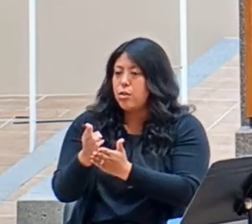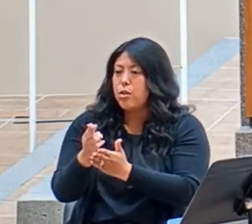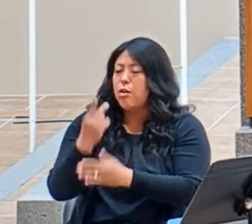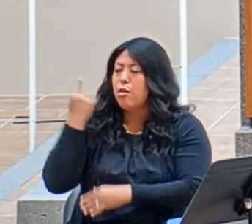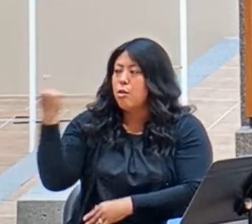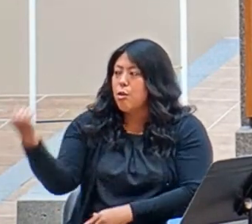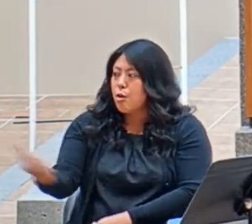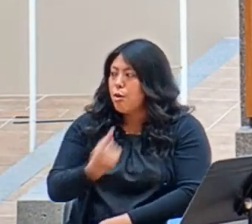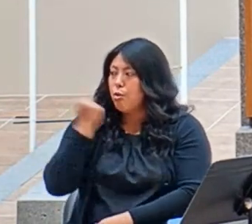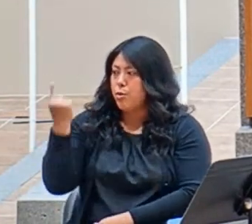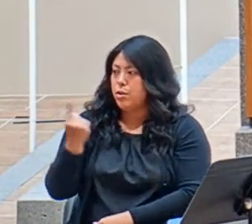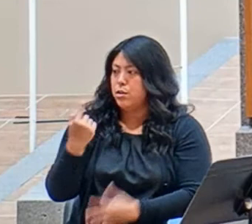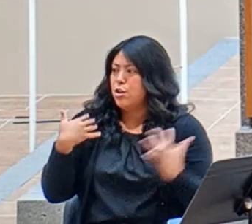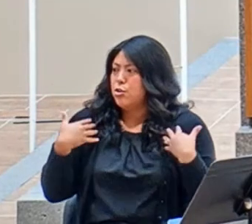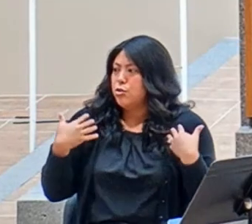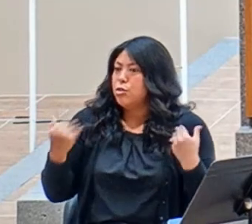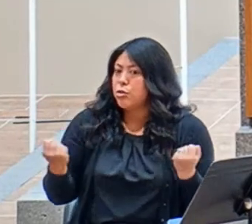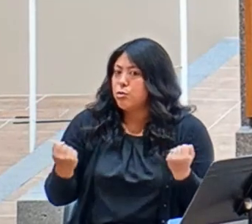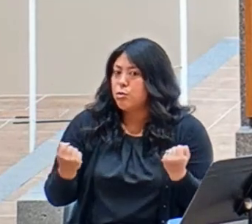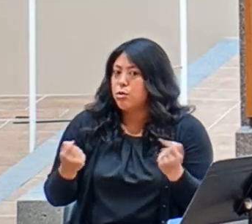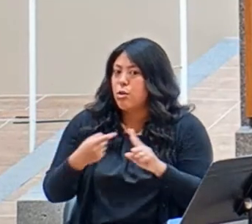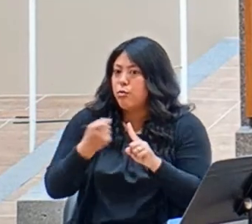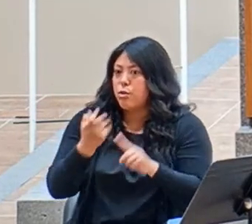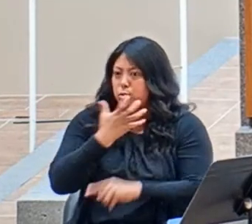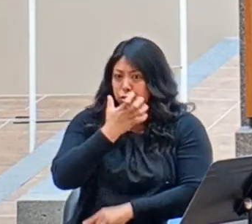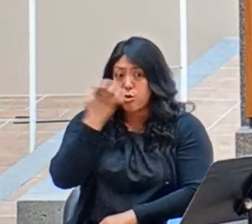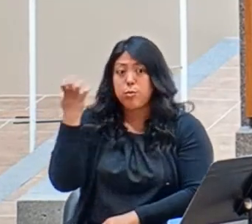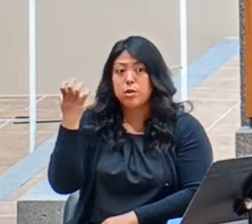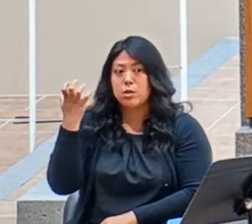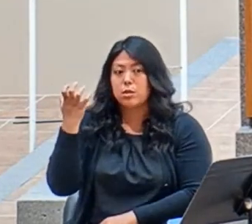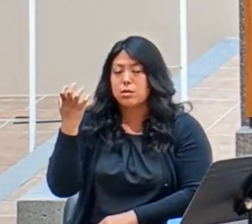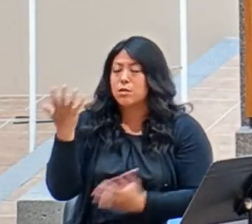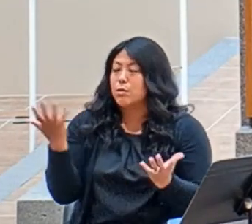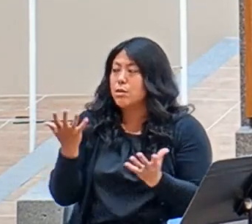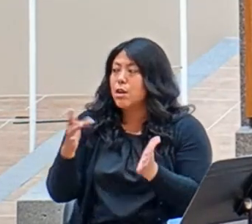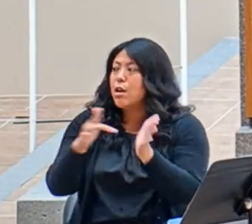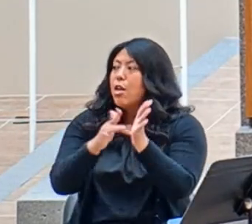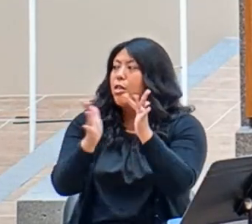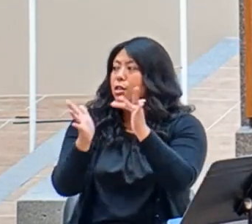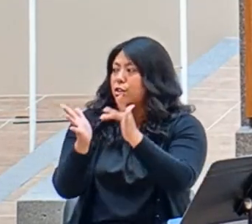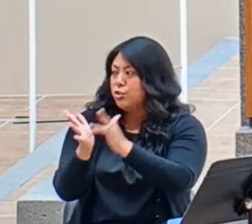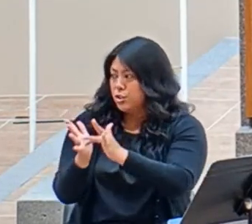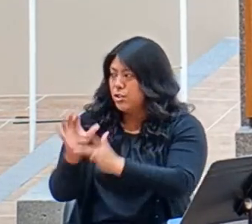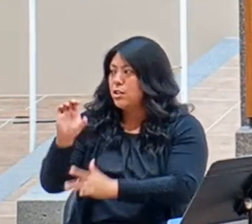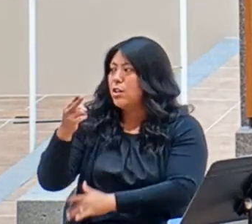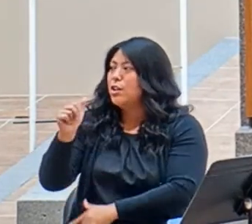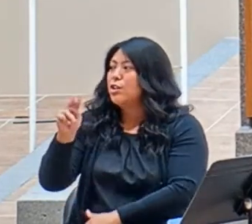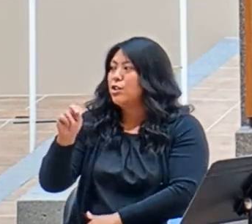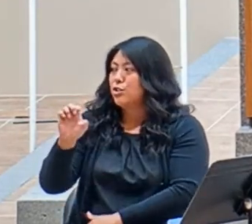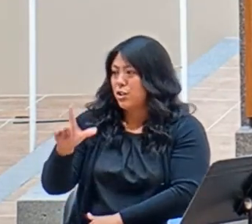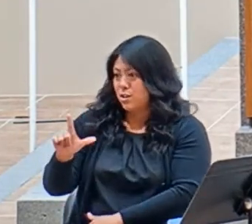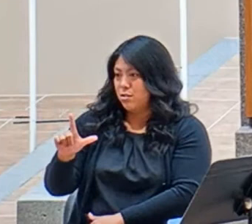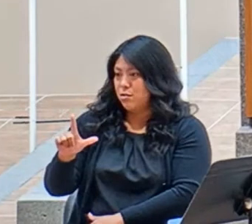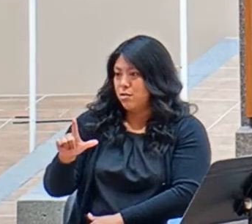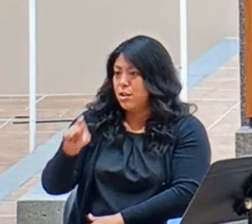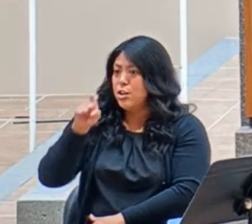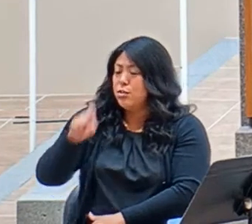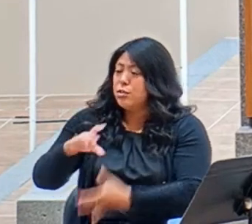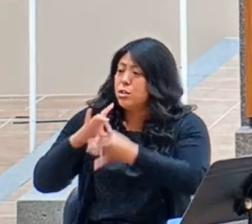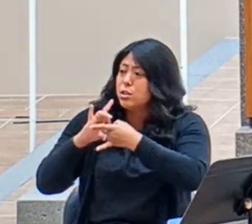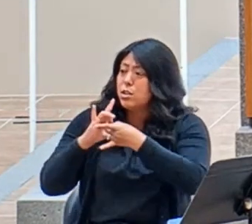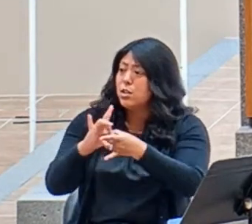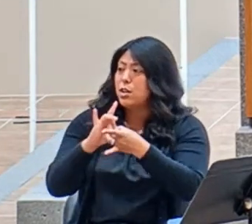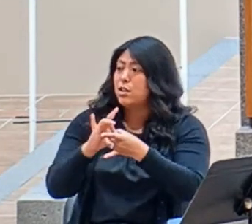for grumpiness. It is the Jesus channel. You need to tie in spiritually